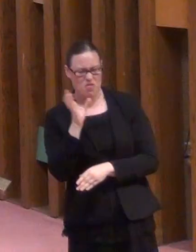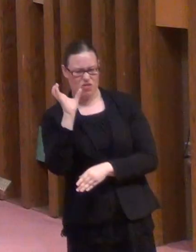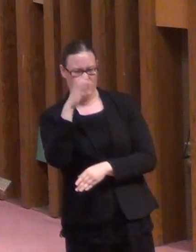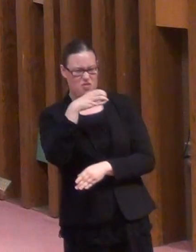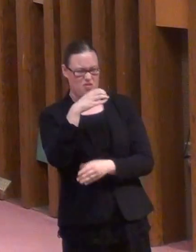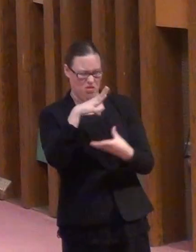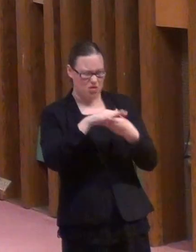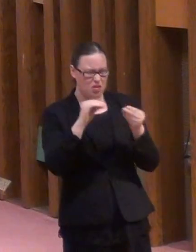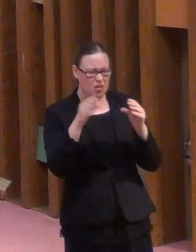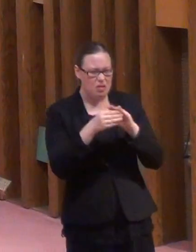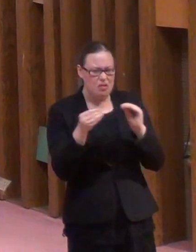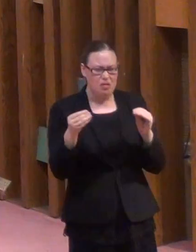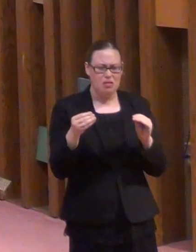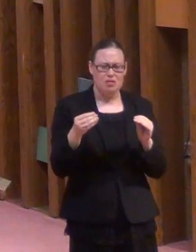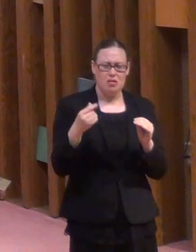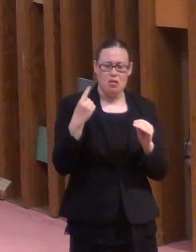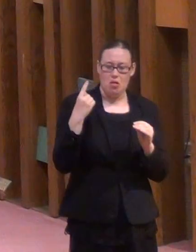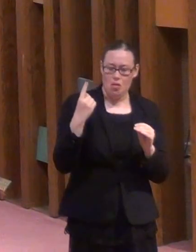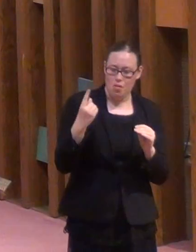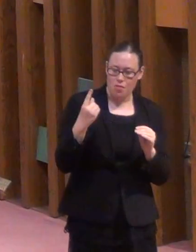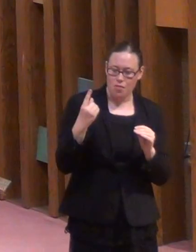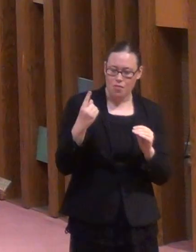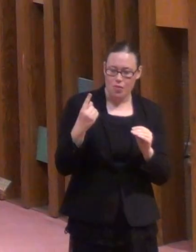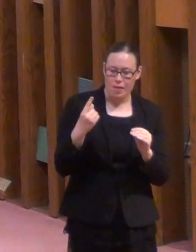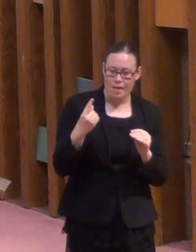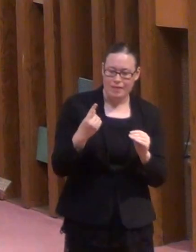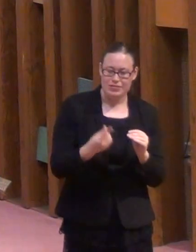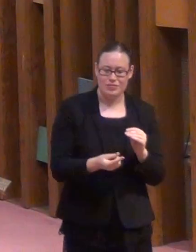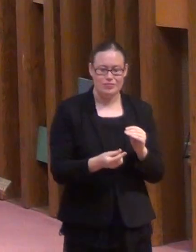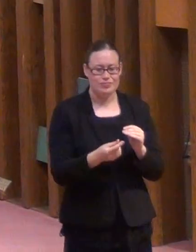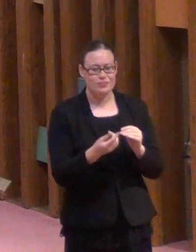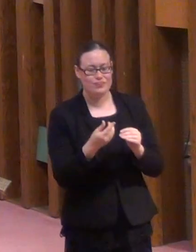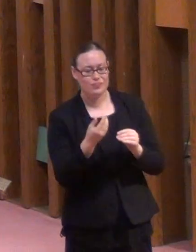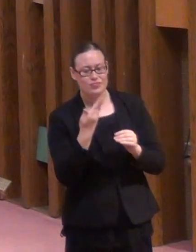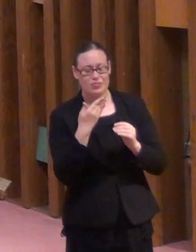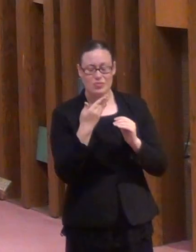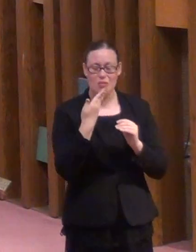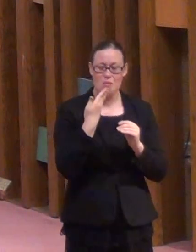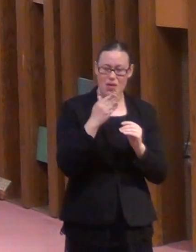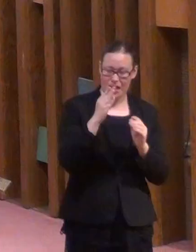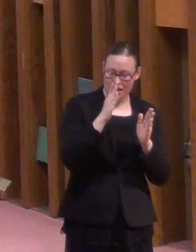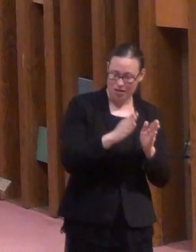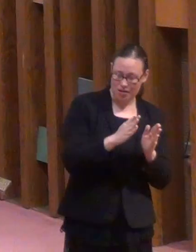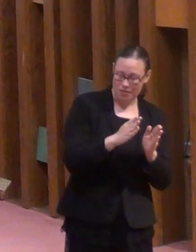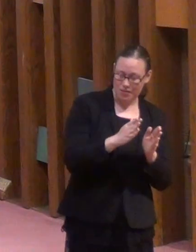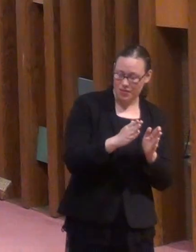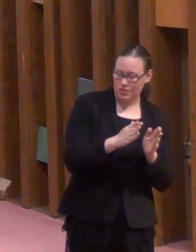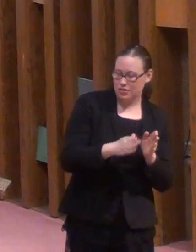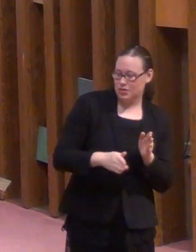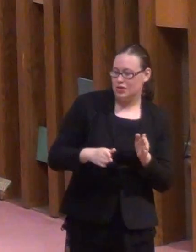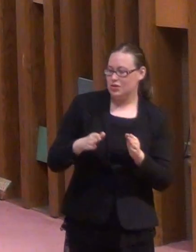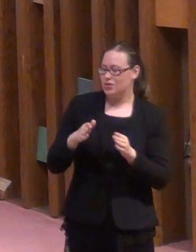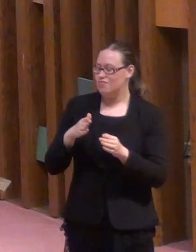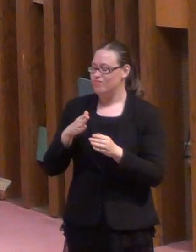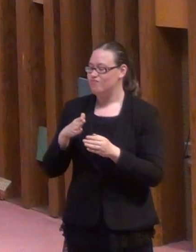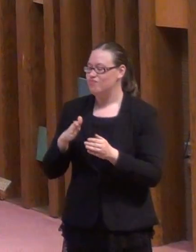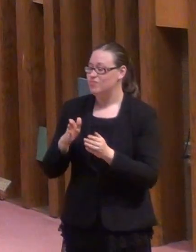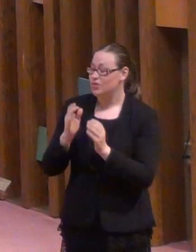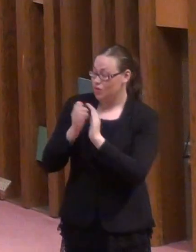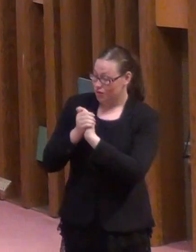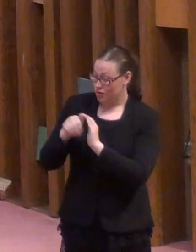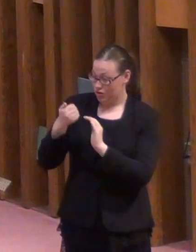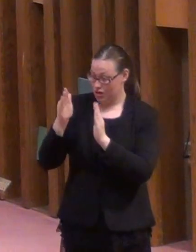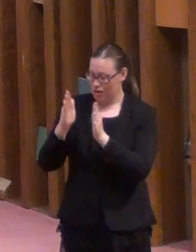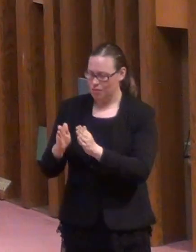that one crook congratulates the other. And, in fact, everybody in this parable is crooked, aren't they?